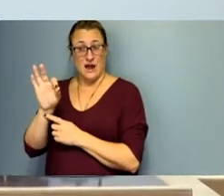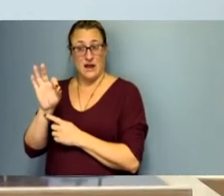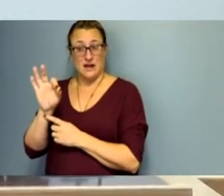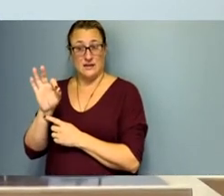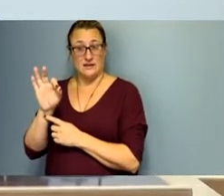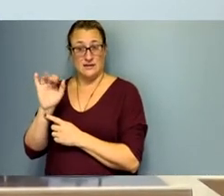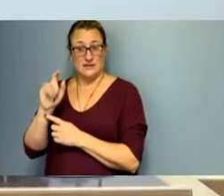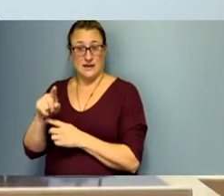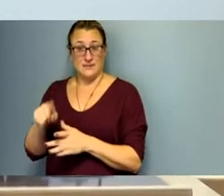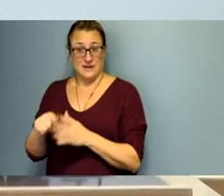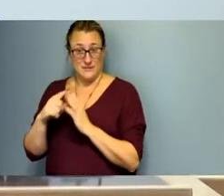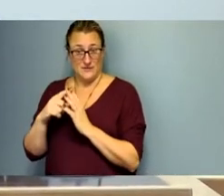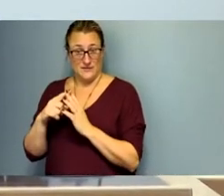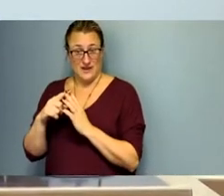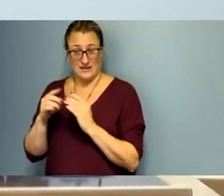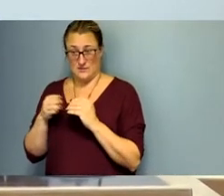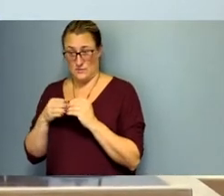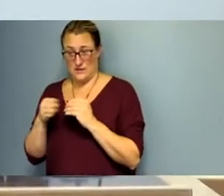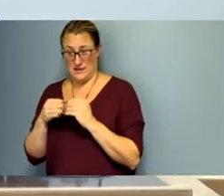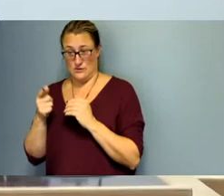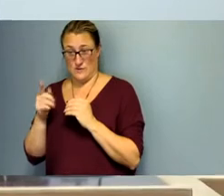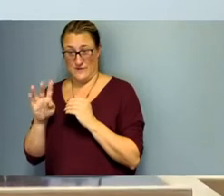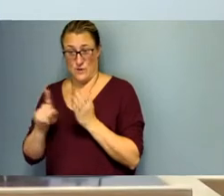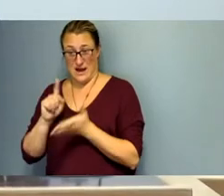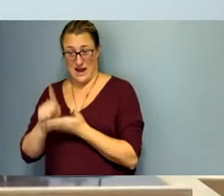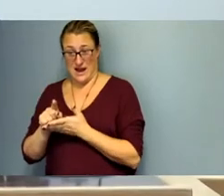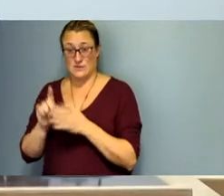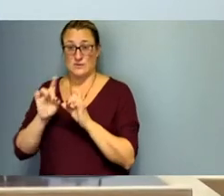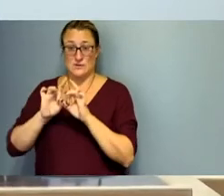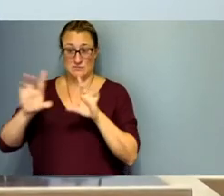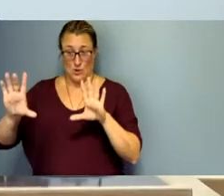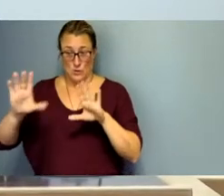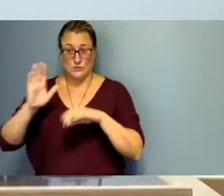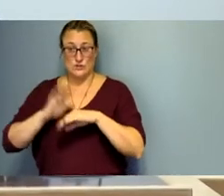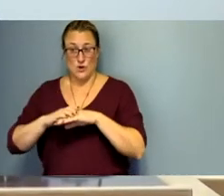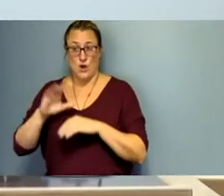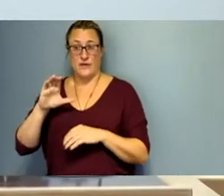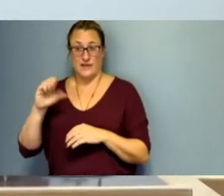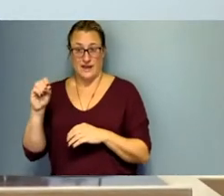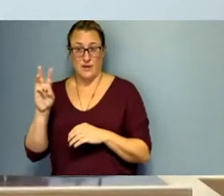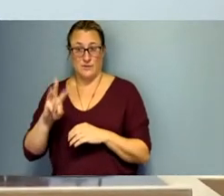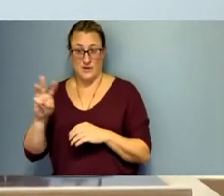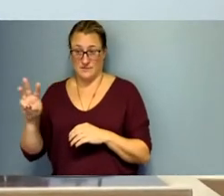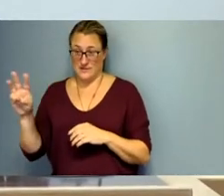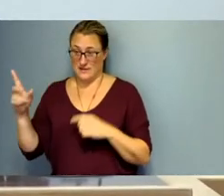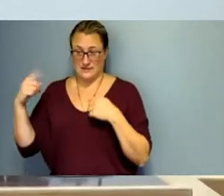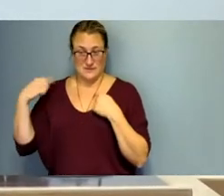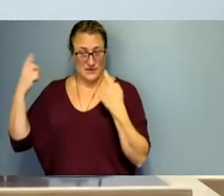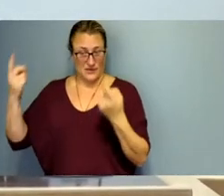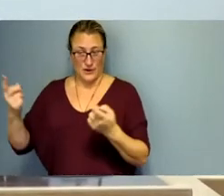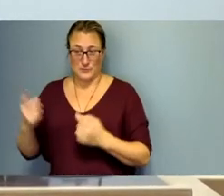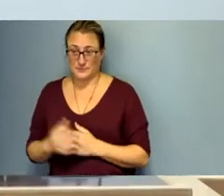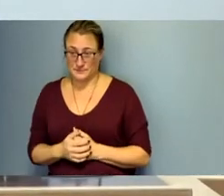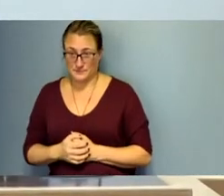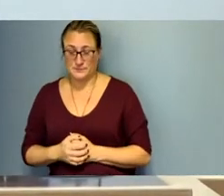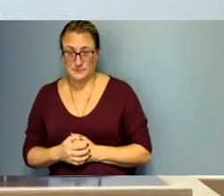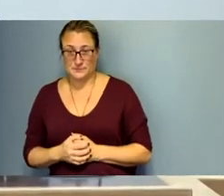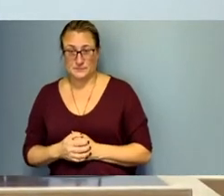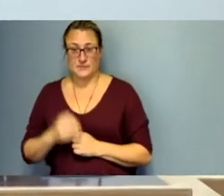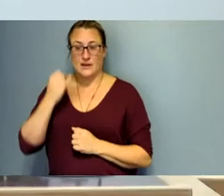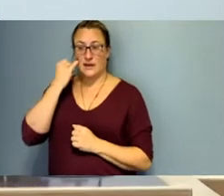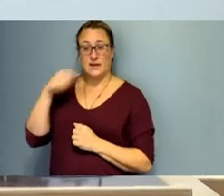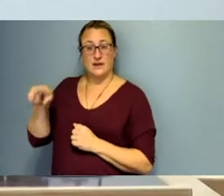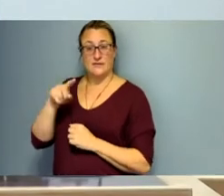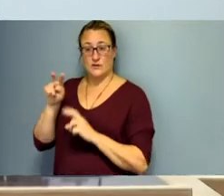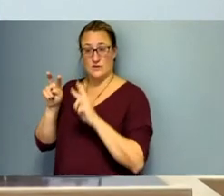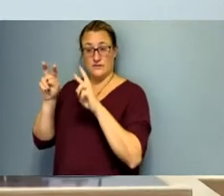uh within i believe 24 hours that was posted to the county website it has been there ever since um if anyone here has already gone to the